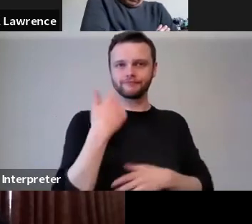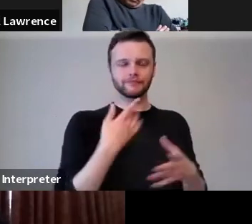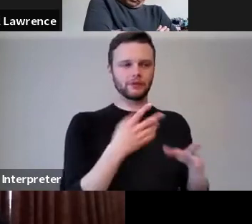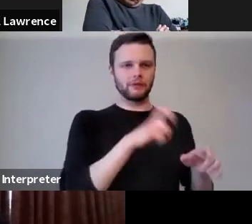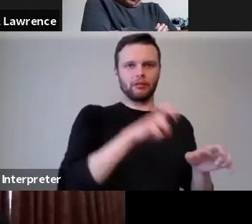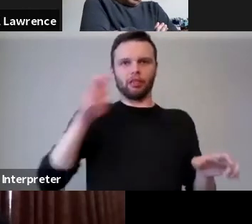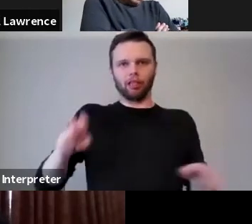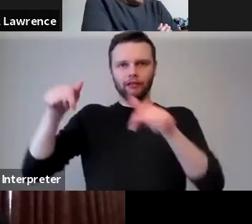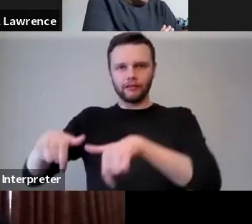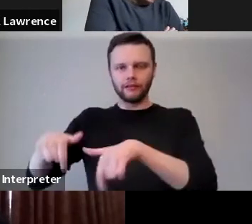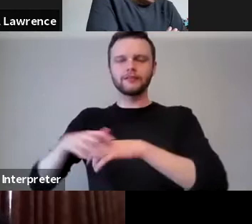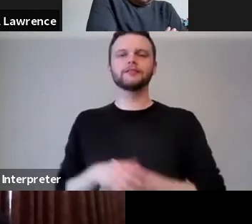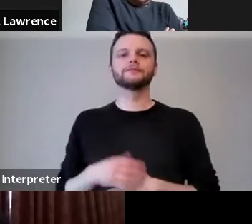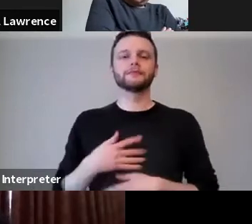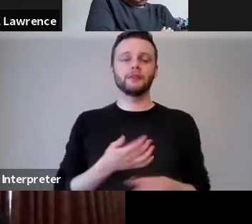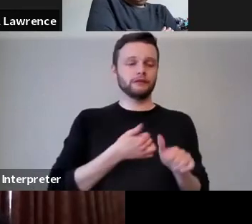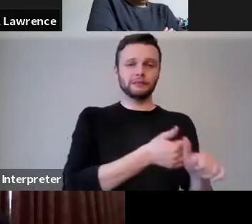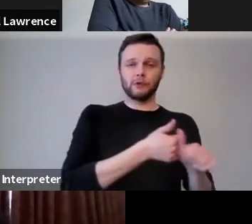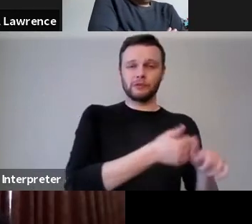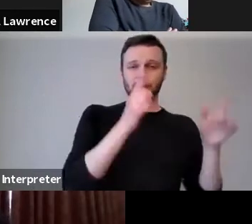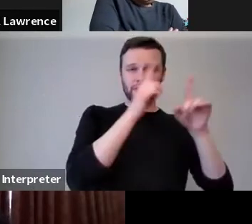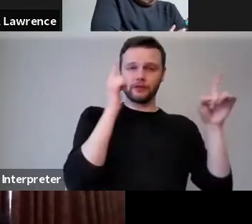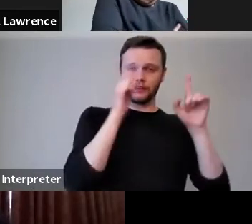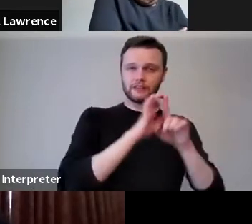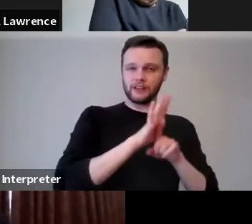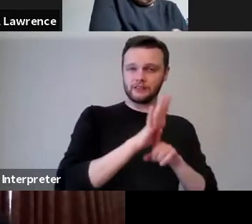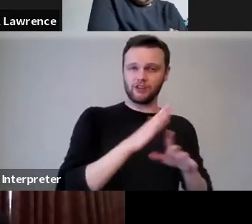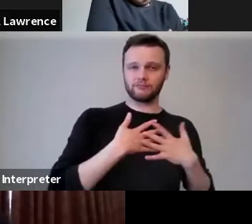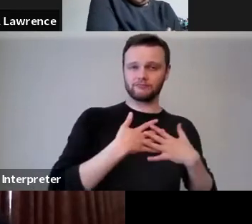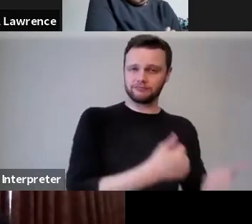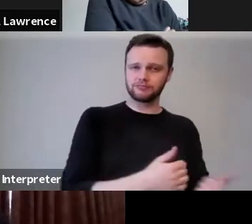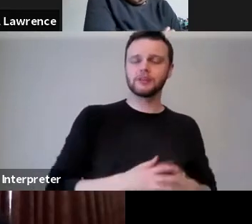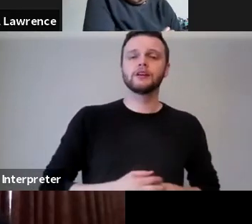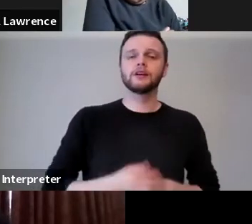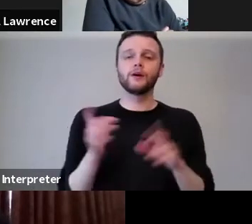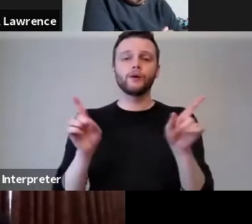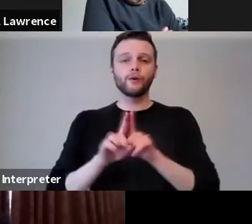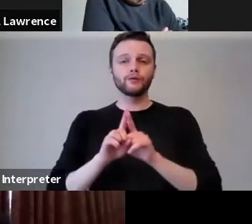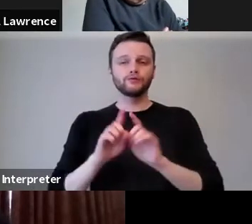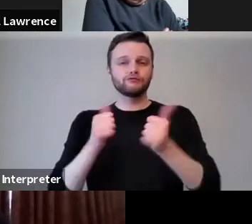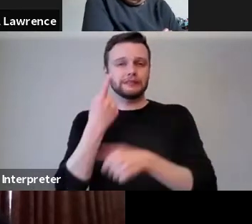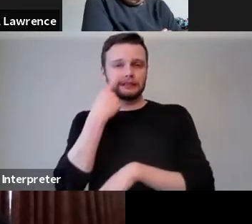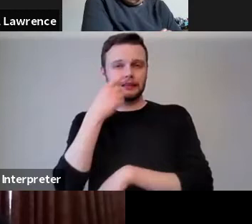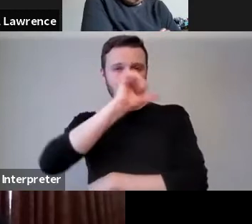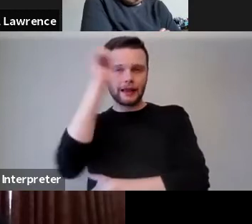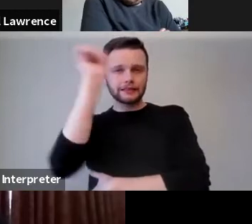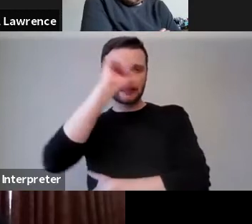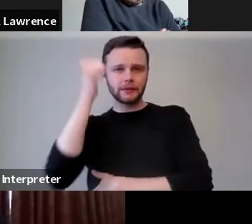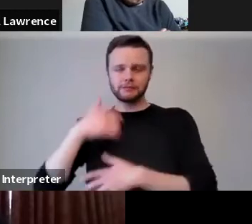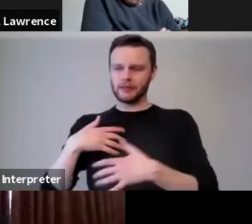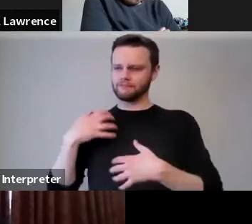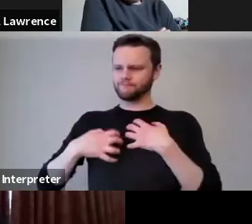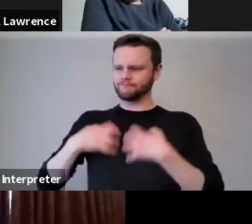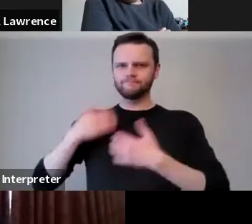sponsored by the University of Edinburgh, which we were delighted to be able to do. And we've also seen academics driving some quite inspirational